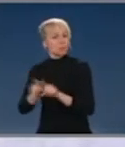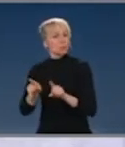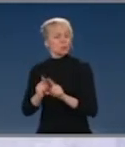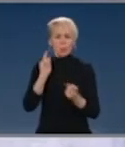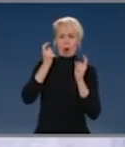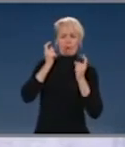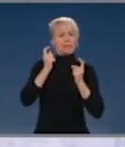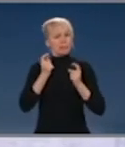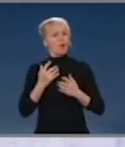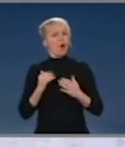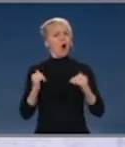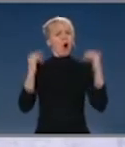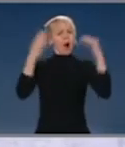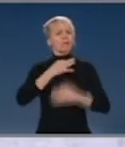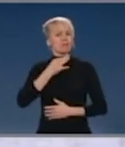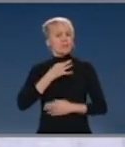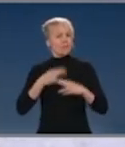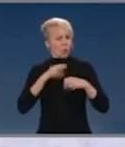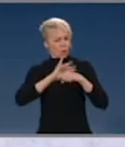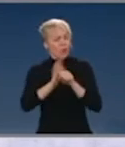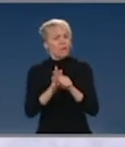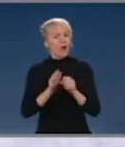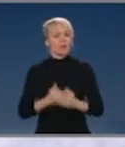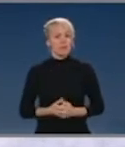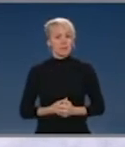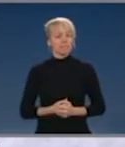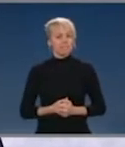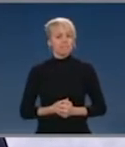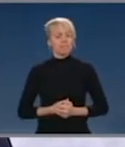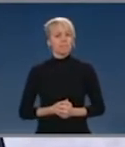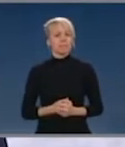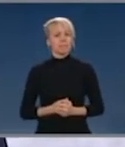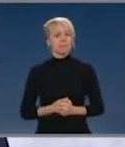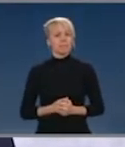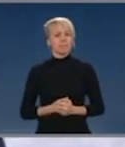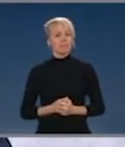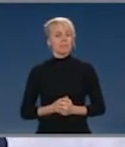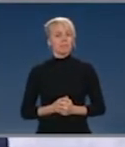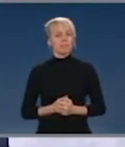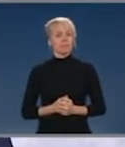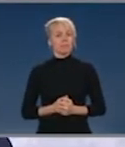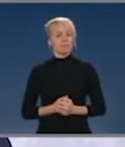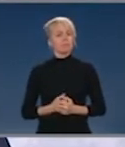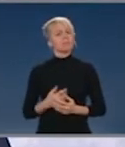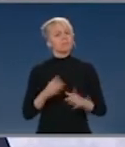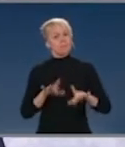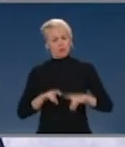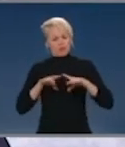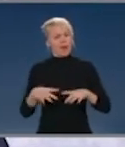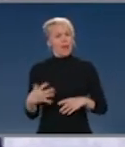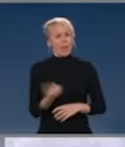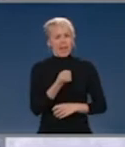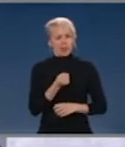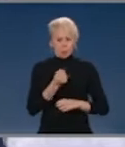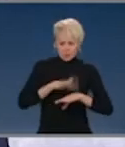I said at the outset of this crisis that we had to deal with this crisis consistent with our our values and who we who we